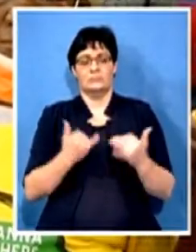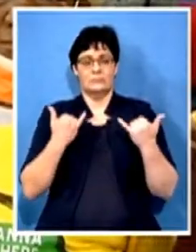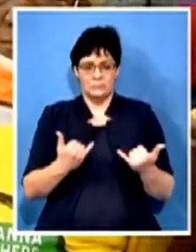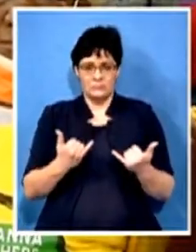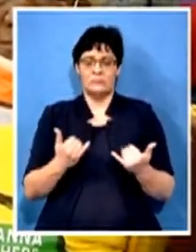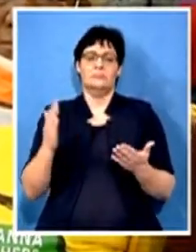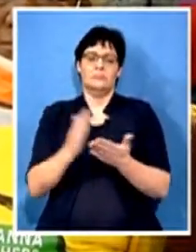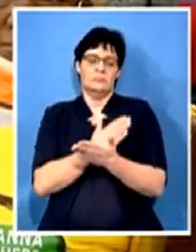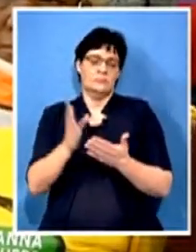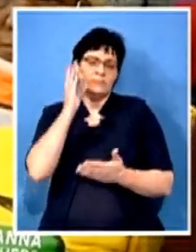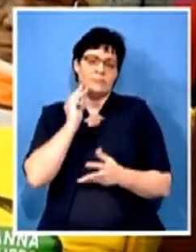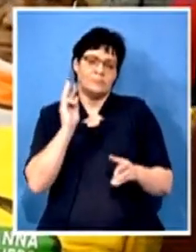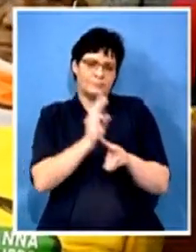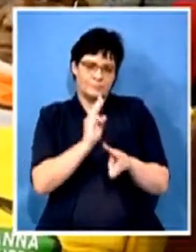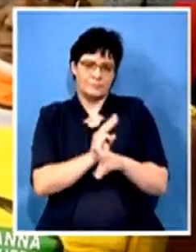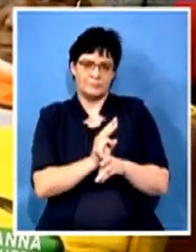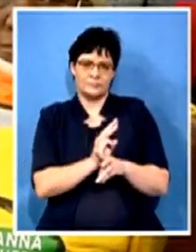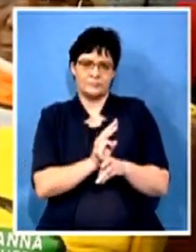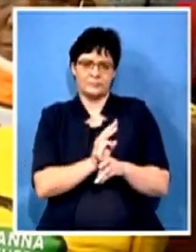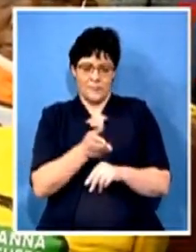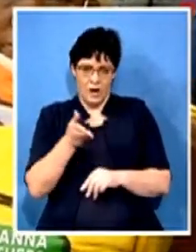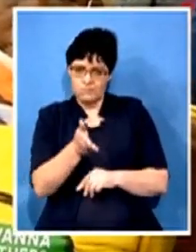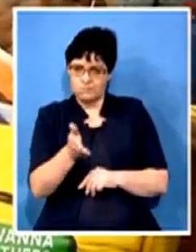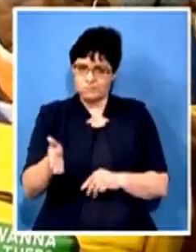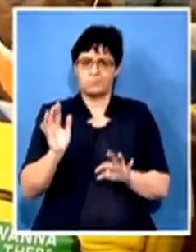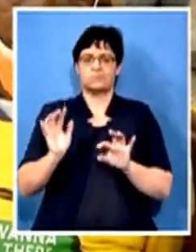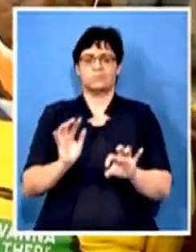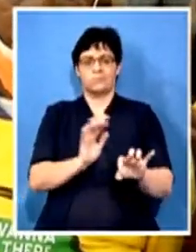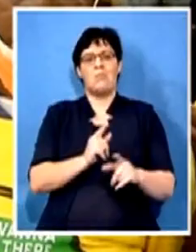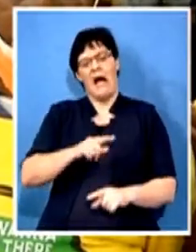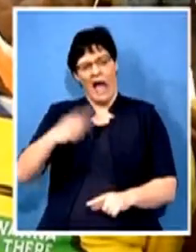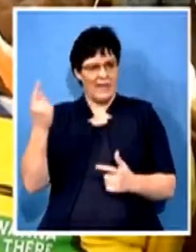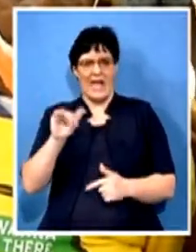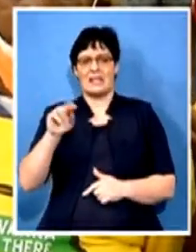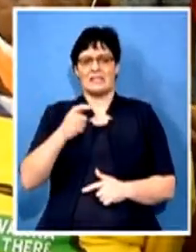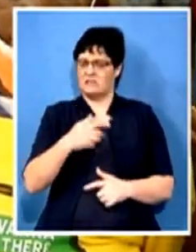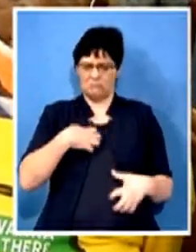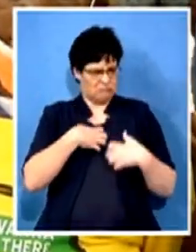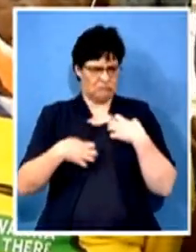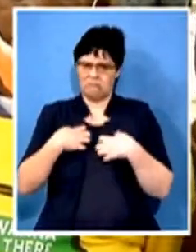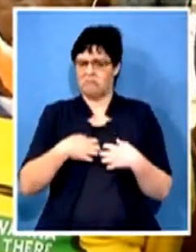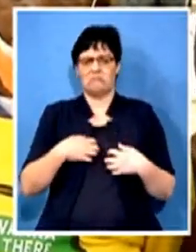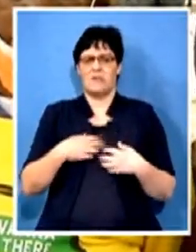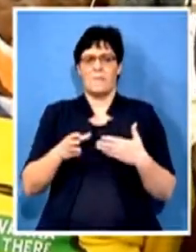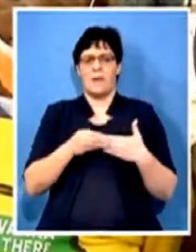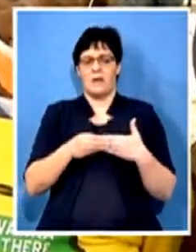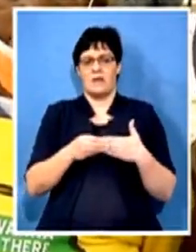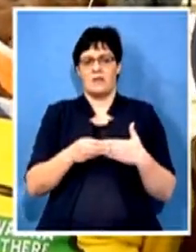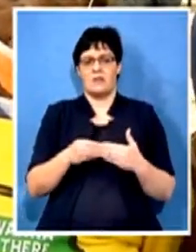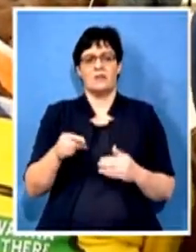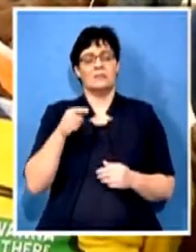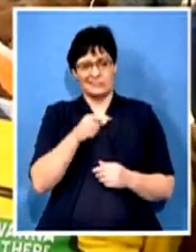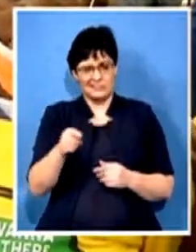here along with other disgruntled ANC members. You know, these are supposed to be the beneficiaries of the